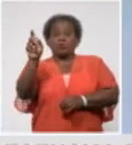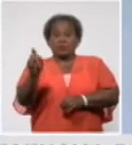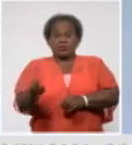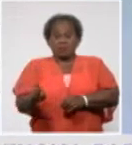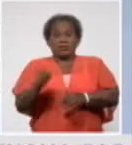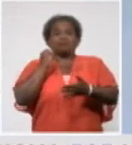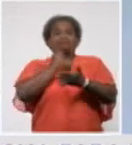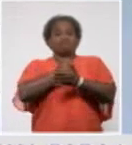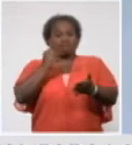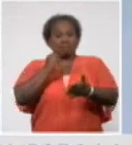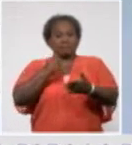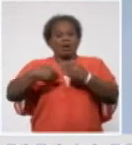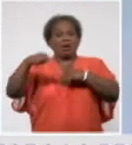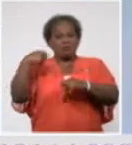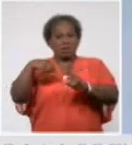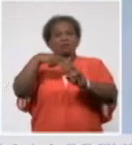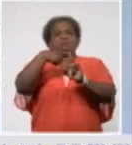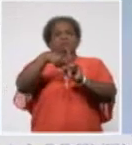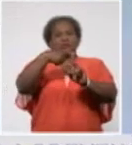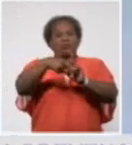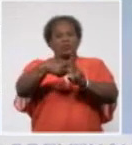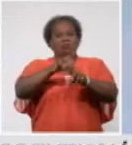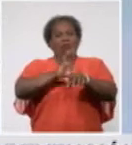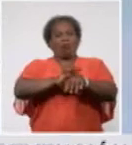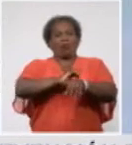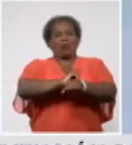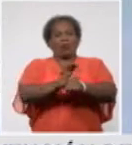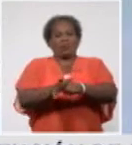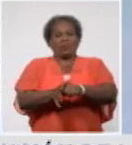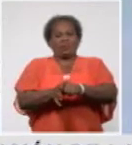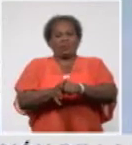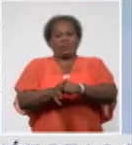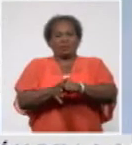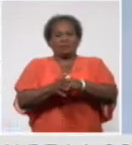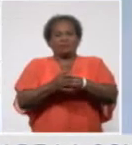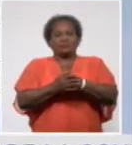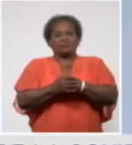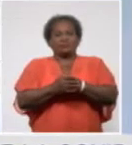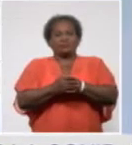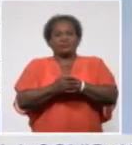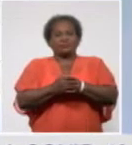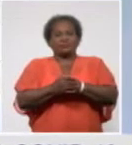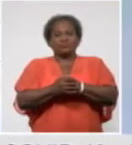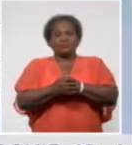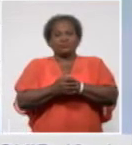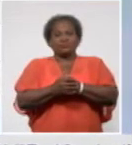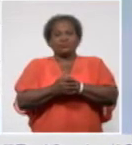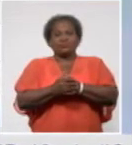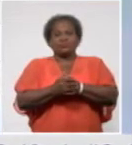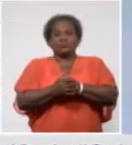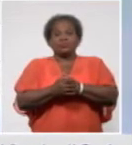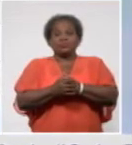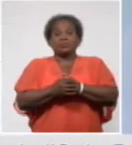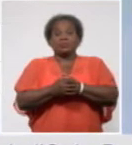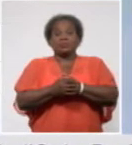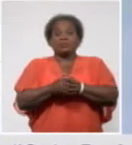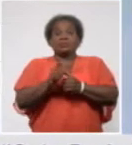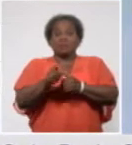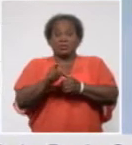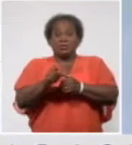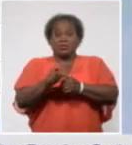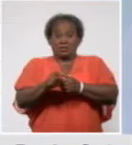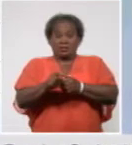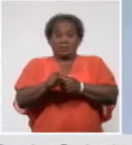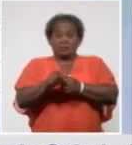with the virus. This brings the total number of samples processed in the entire country